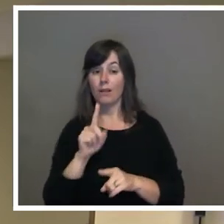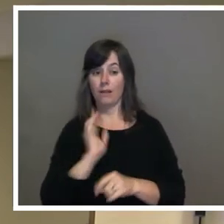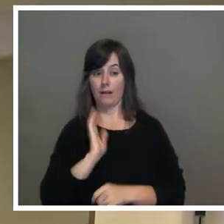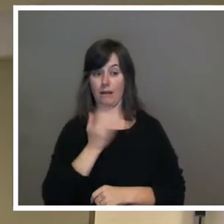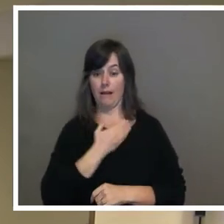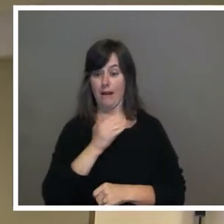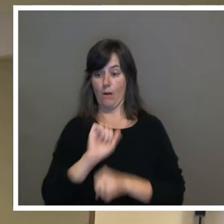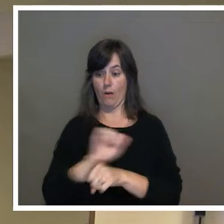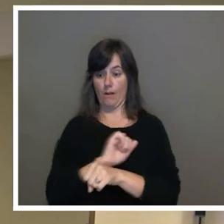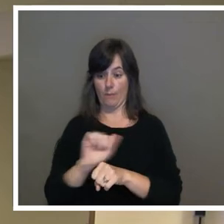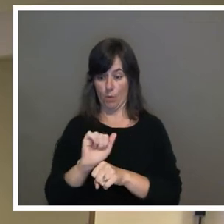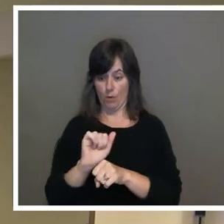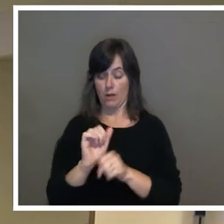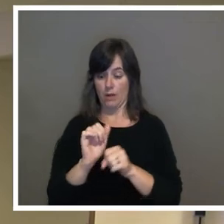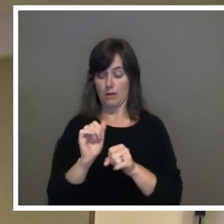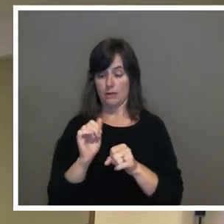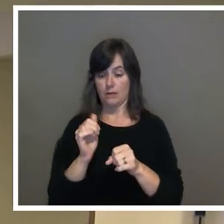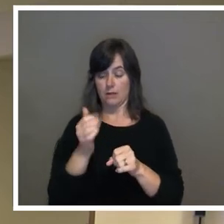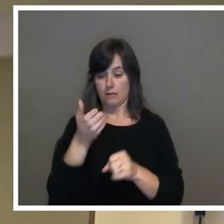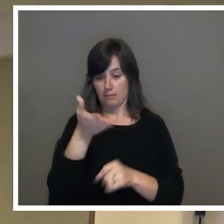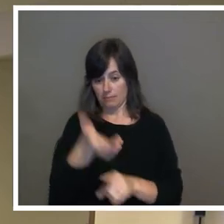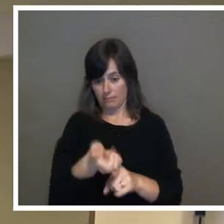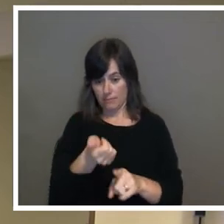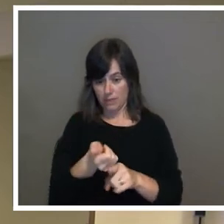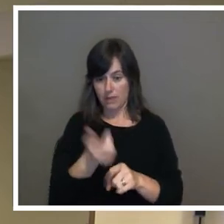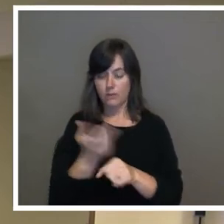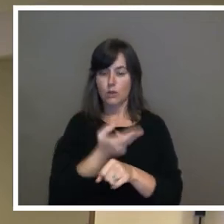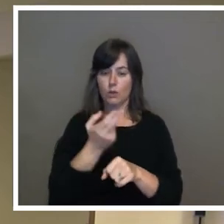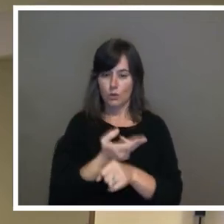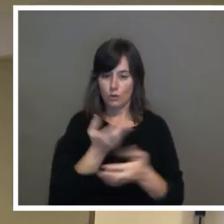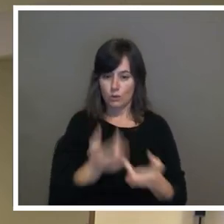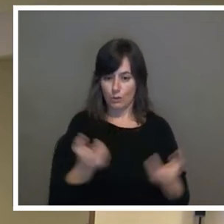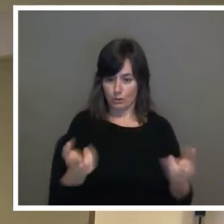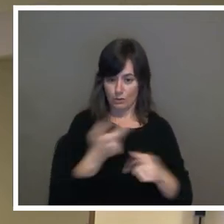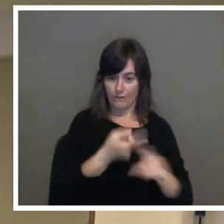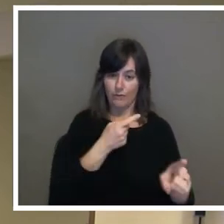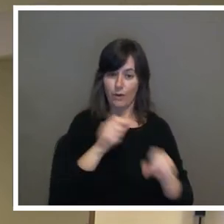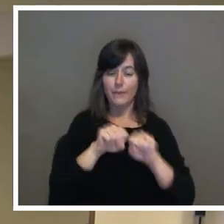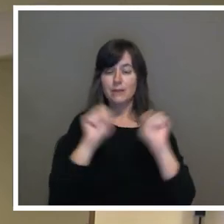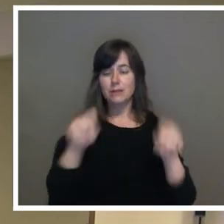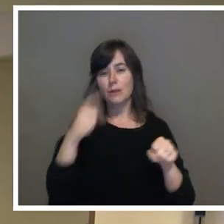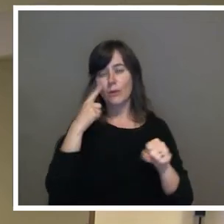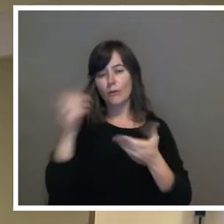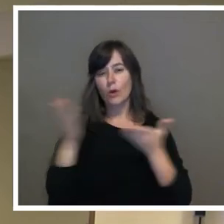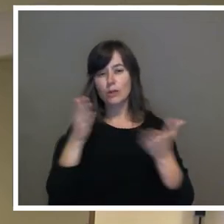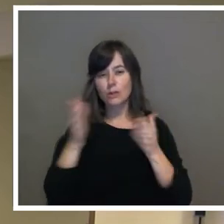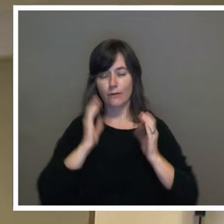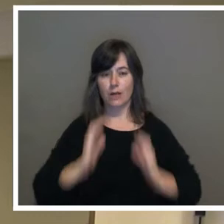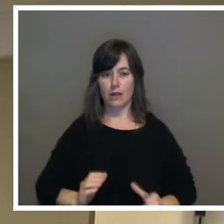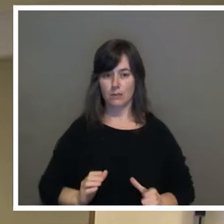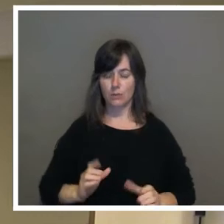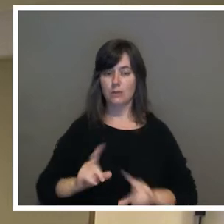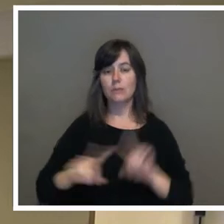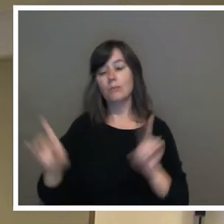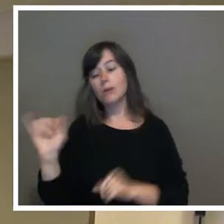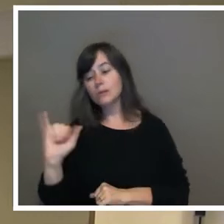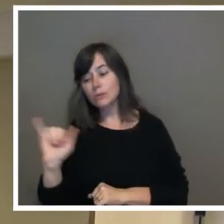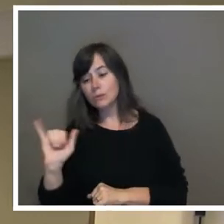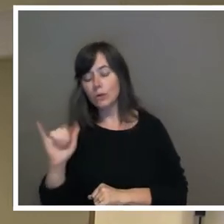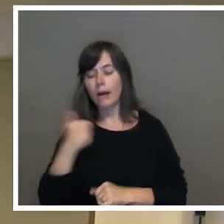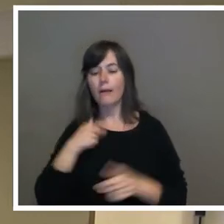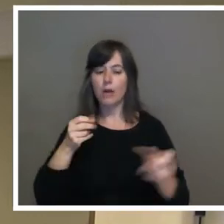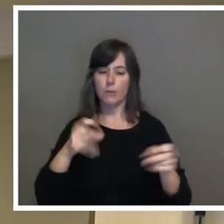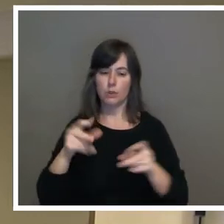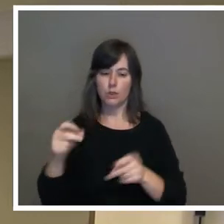use the resources that we get through our system to serve our customers. But certainly, there are opportunities to do